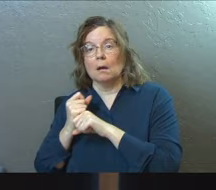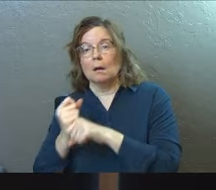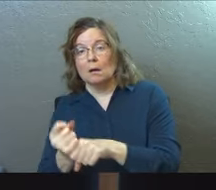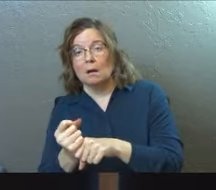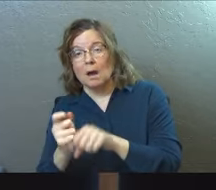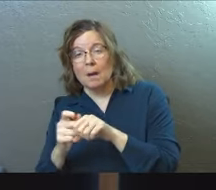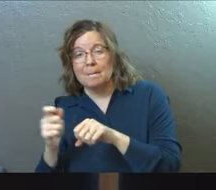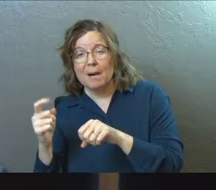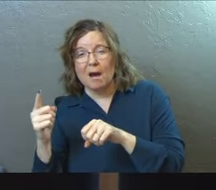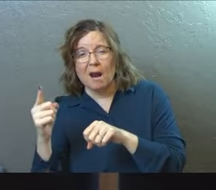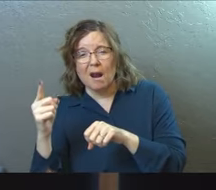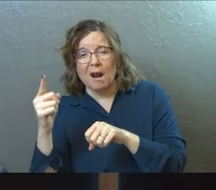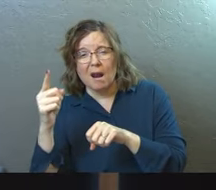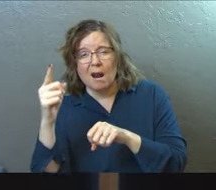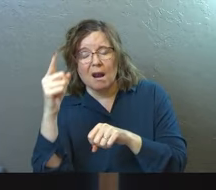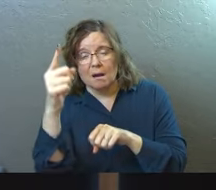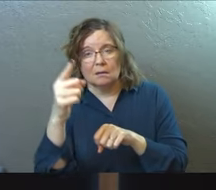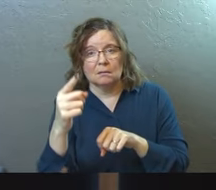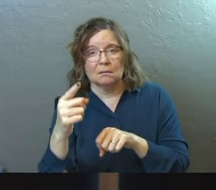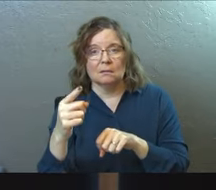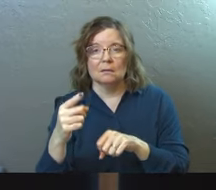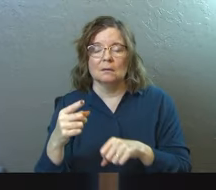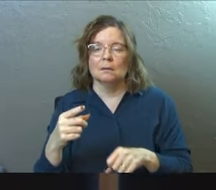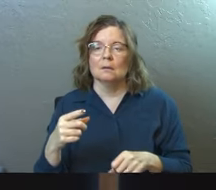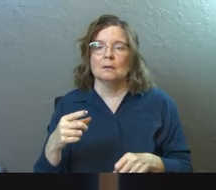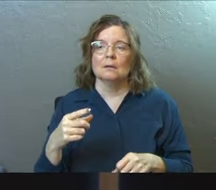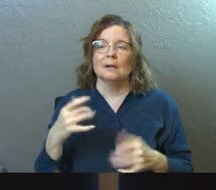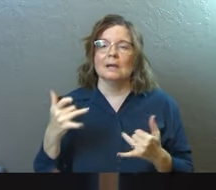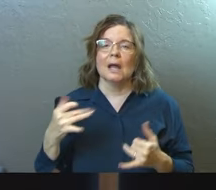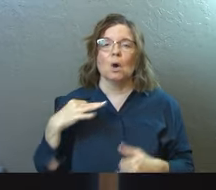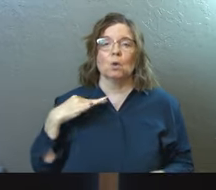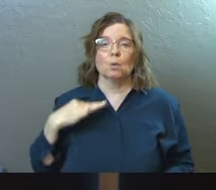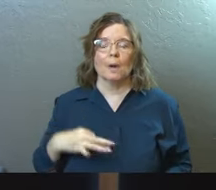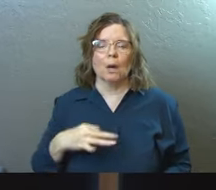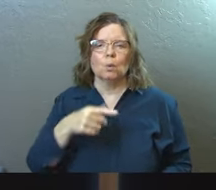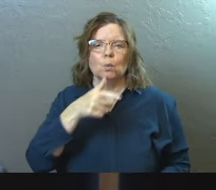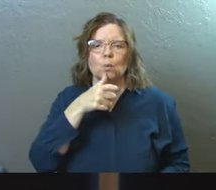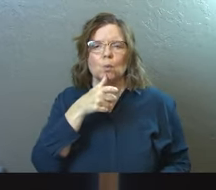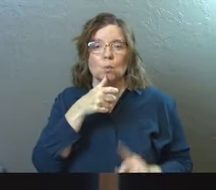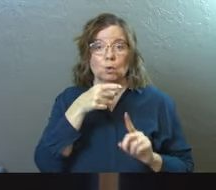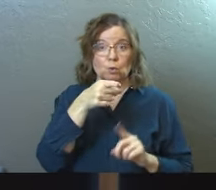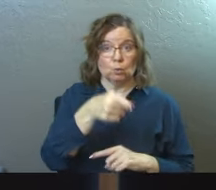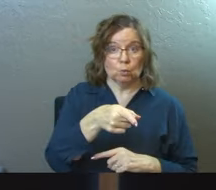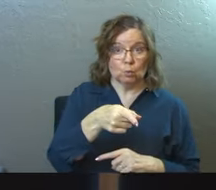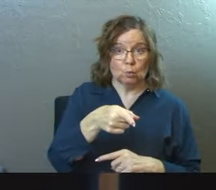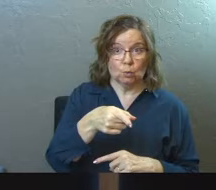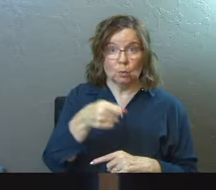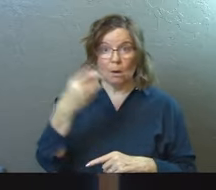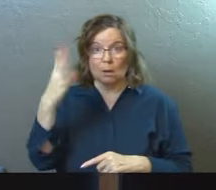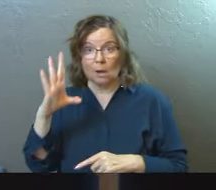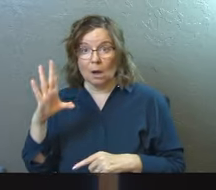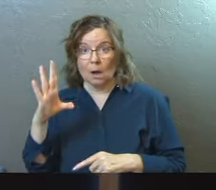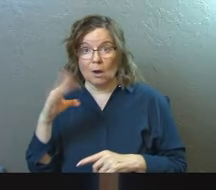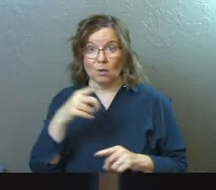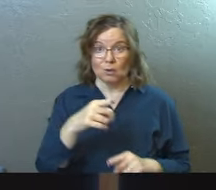and when God allows you to hit it out of the park, what percentage of credit do you get? Back to zero.